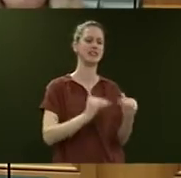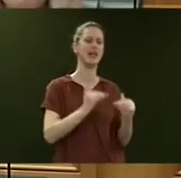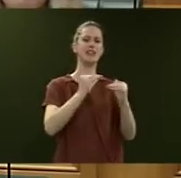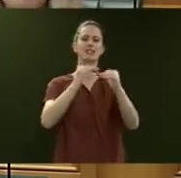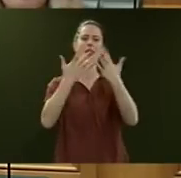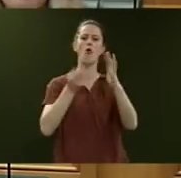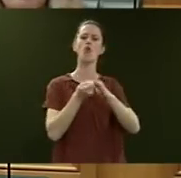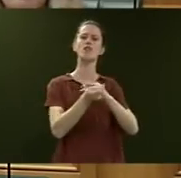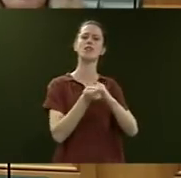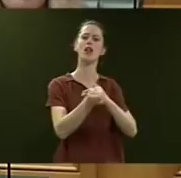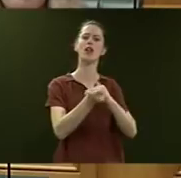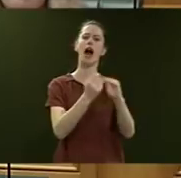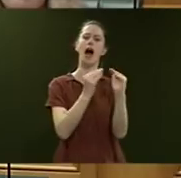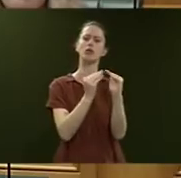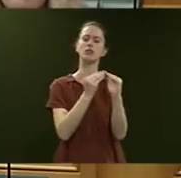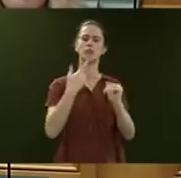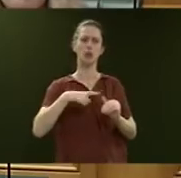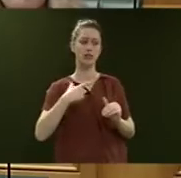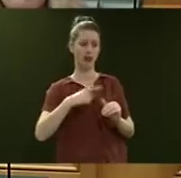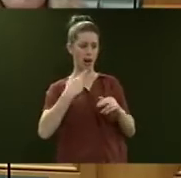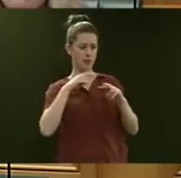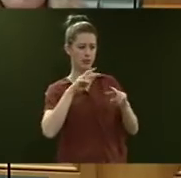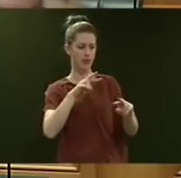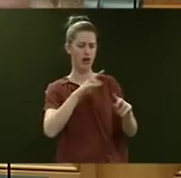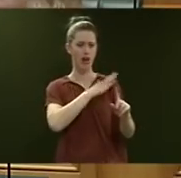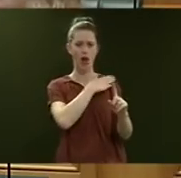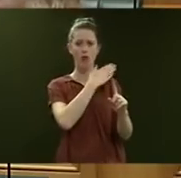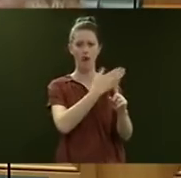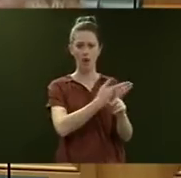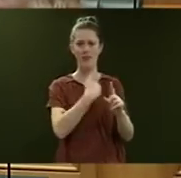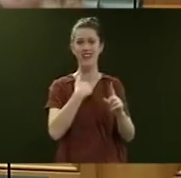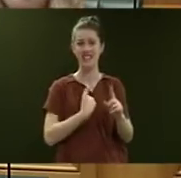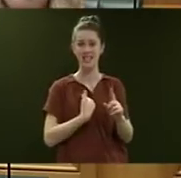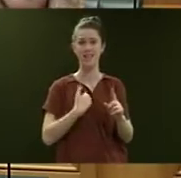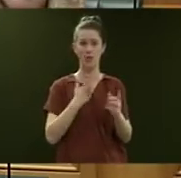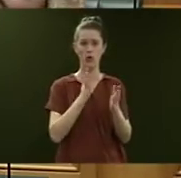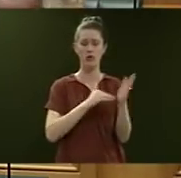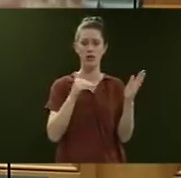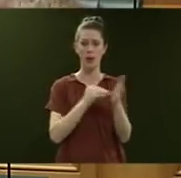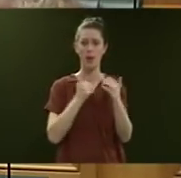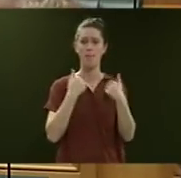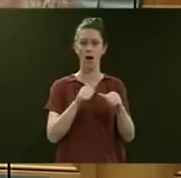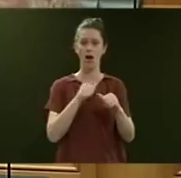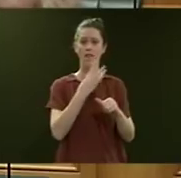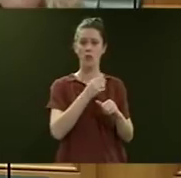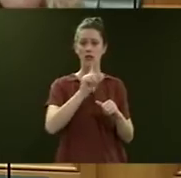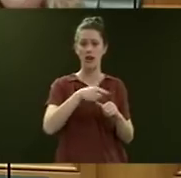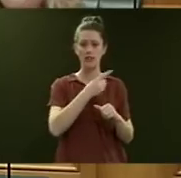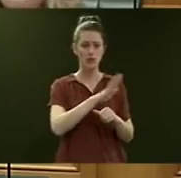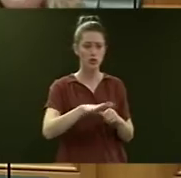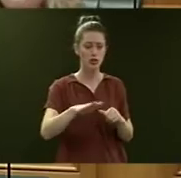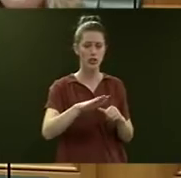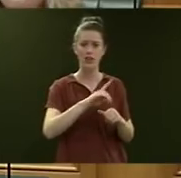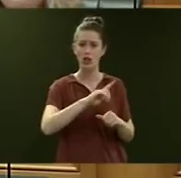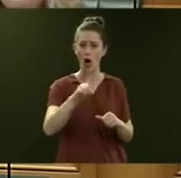properties because, in our view, it's long past time that this country was sending 40,000 kids to